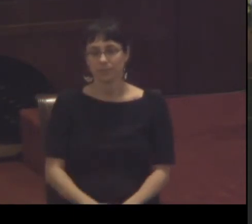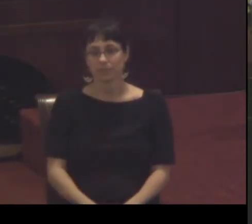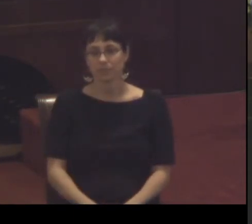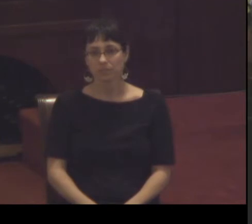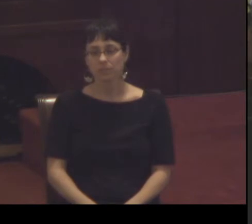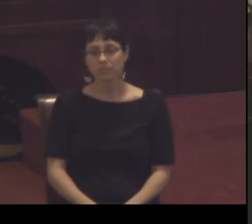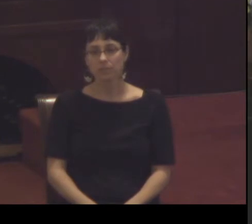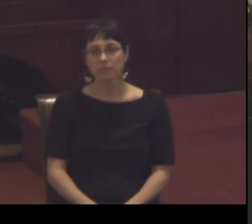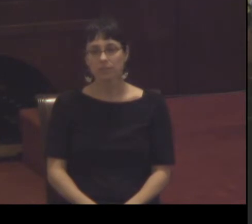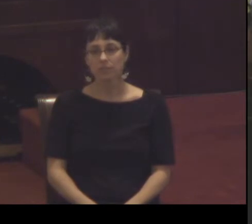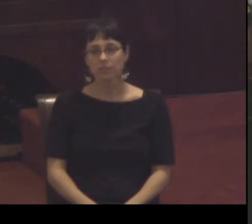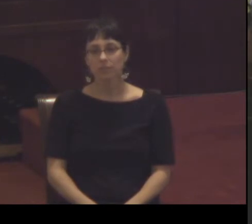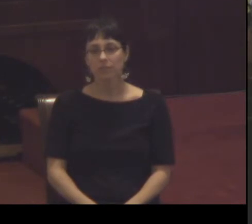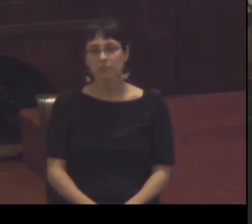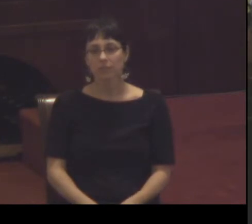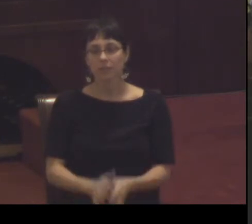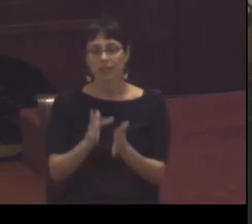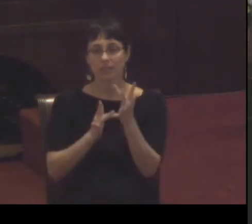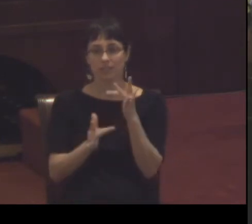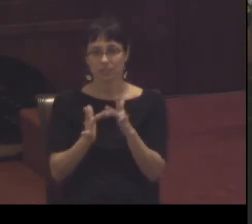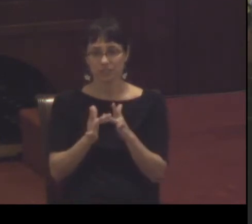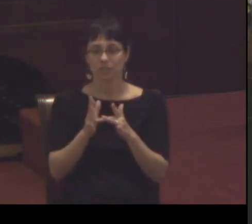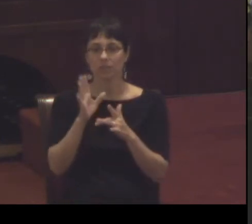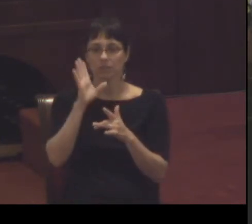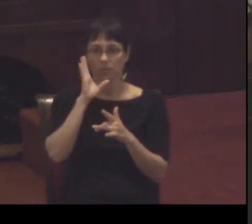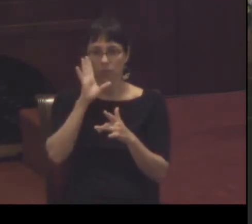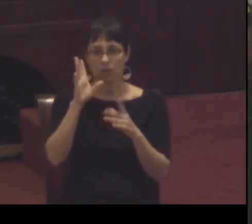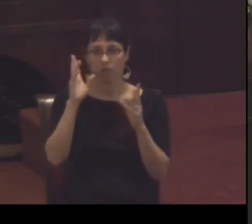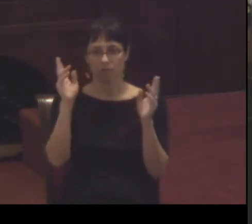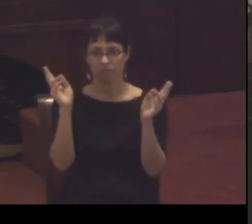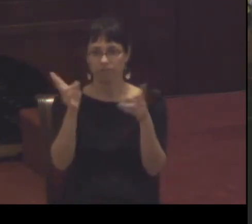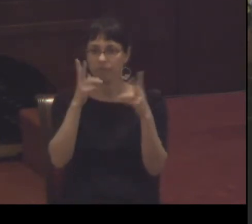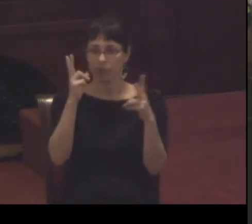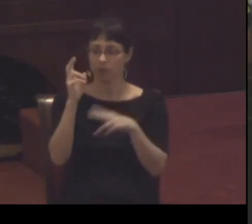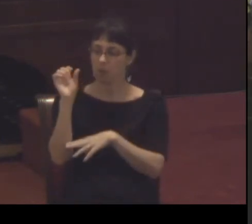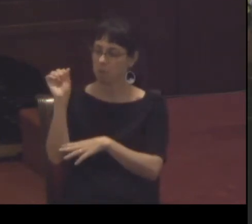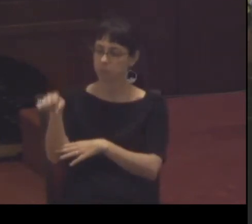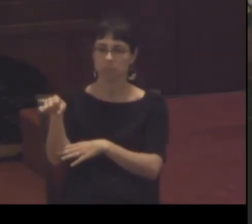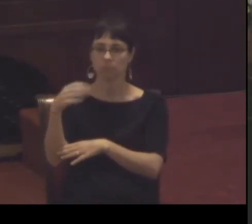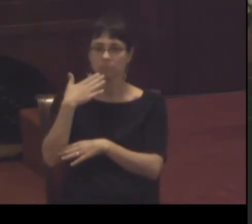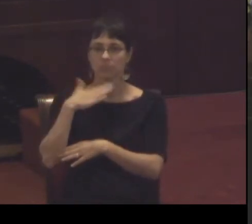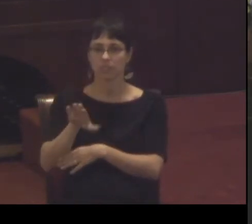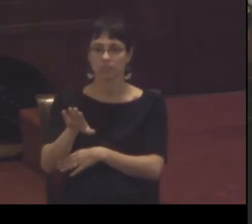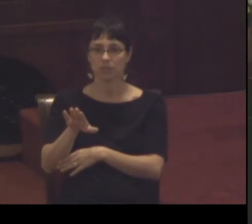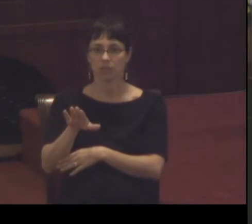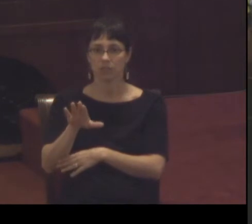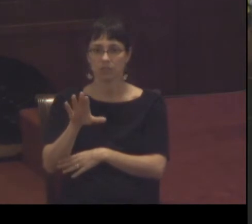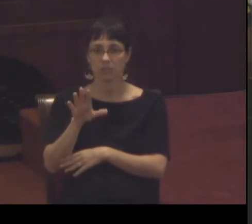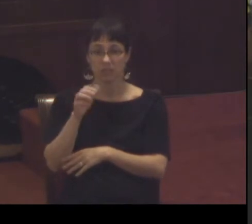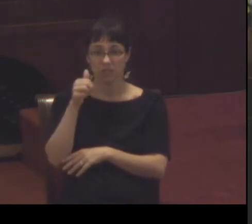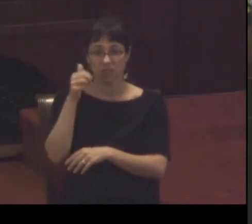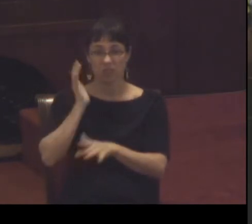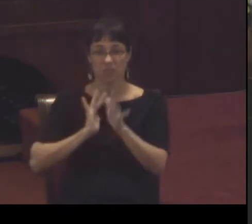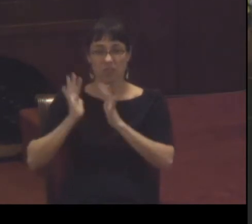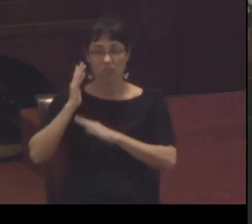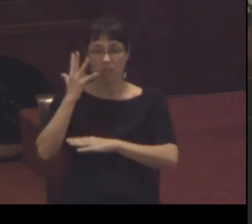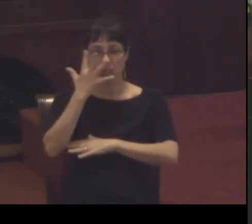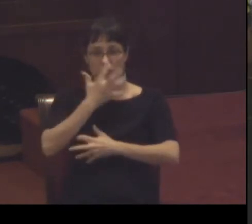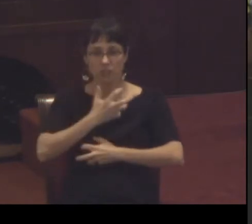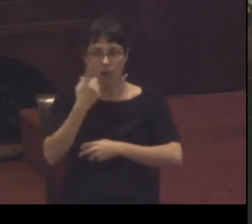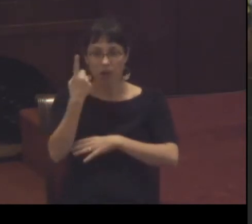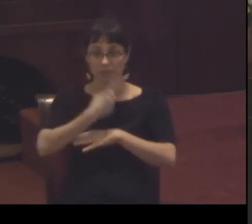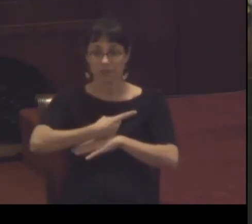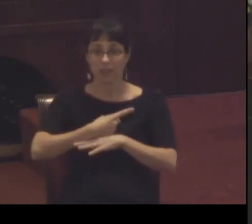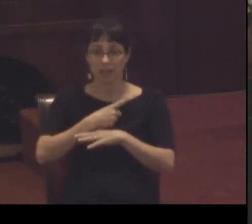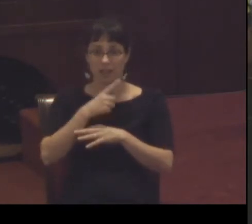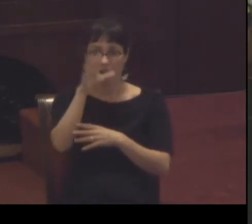that there is a victory of Jesus over evil that the dark day of the cross when it most appeared that evil